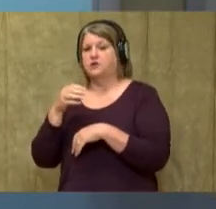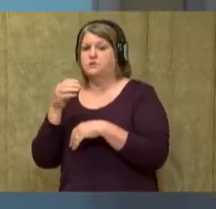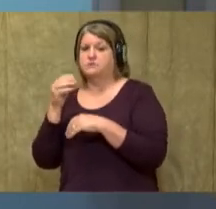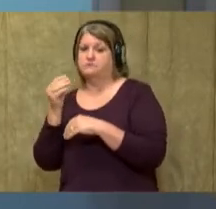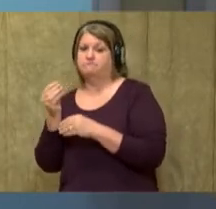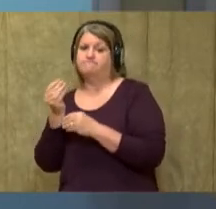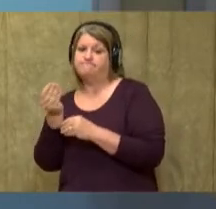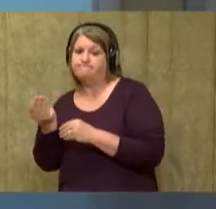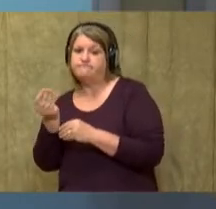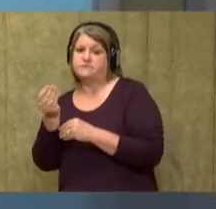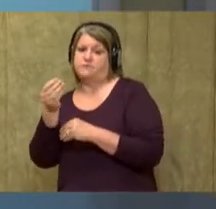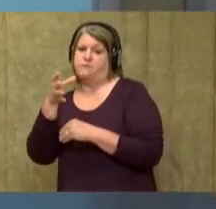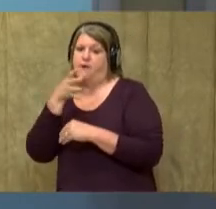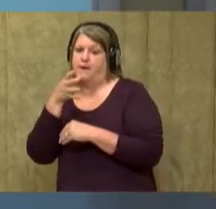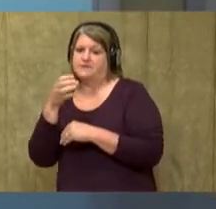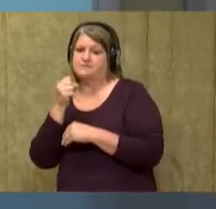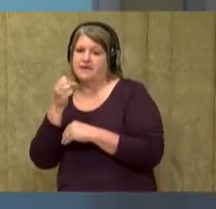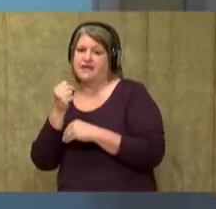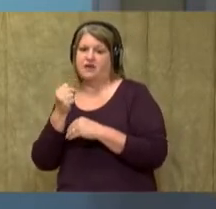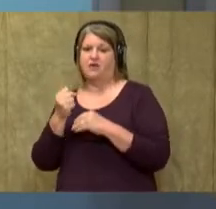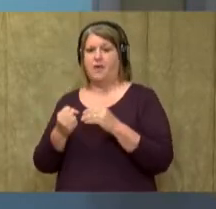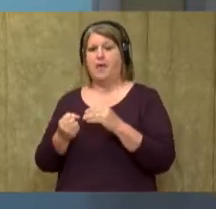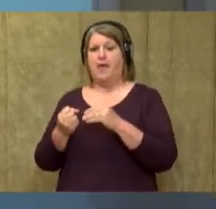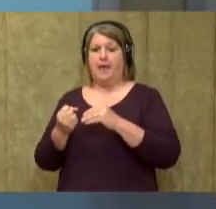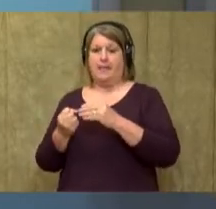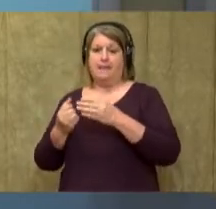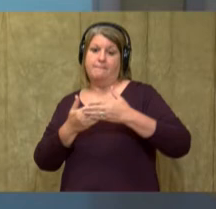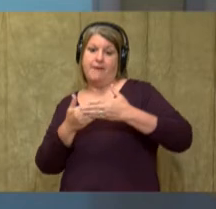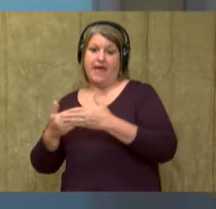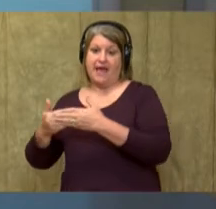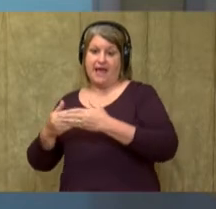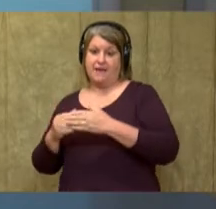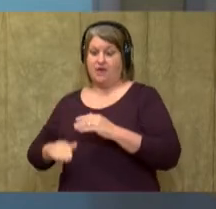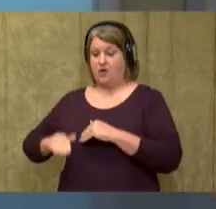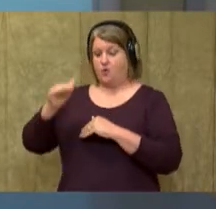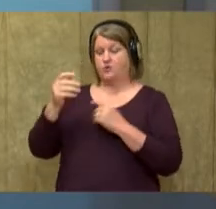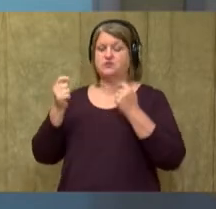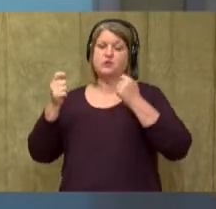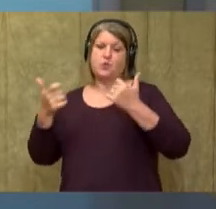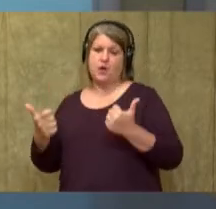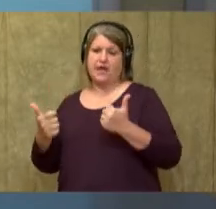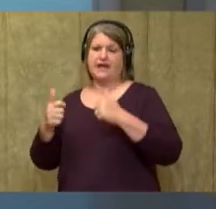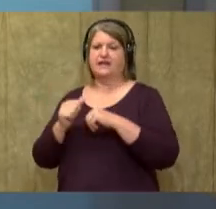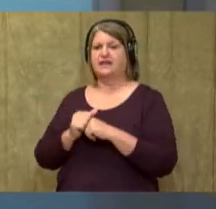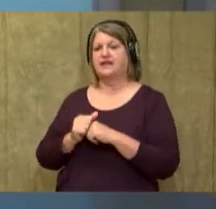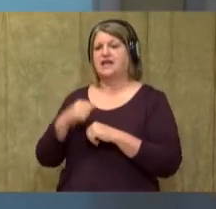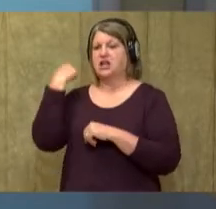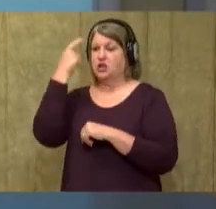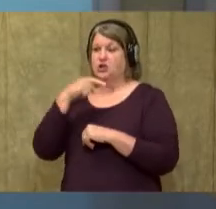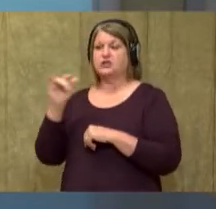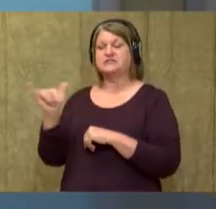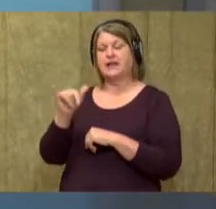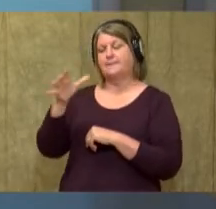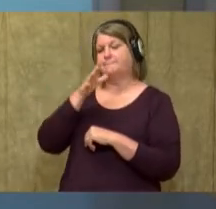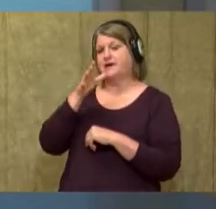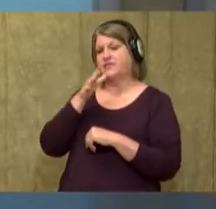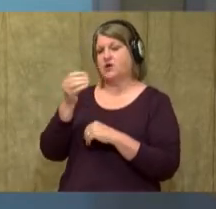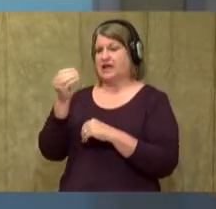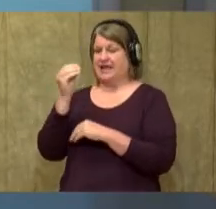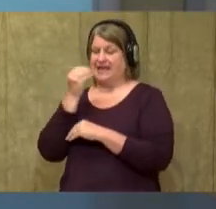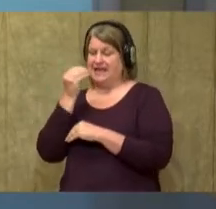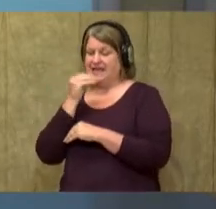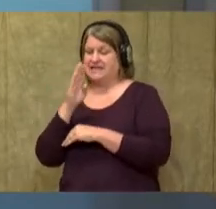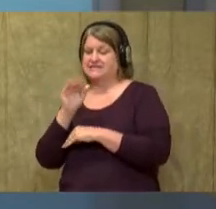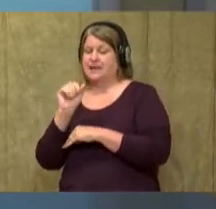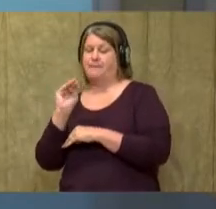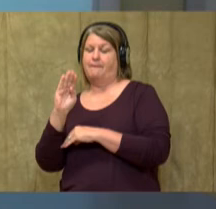quickly. Now, it looks like its mother. The baby panda eats bamboo. Bamboo. Bamboo is a plant.